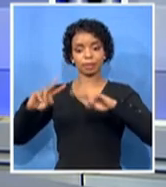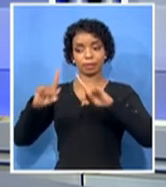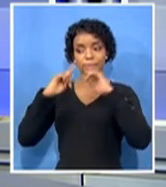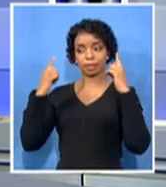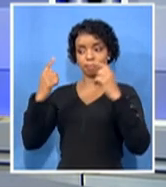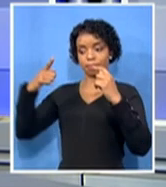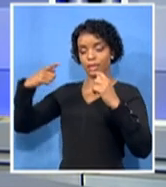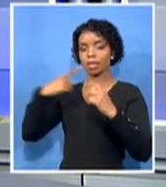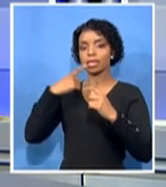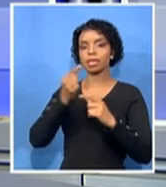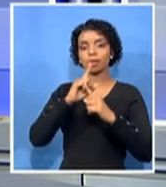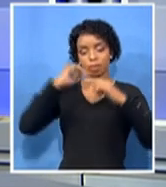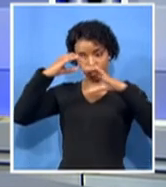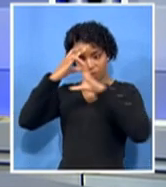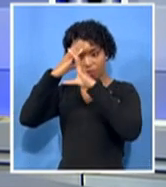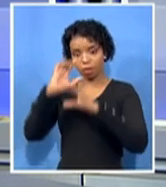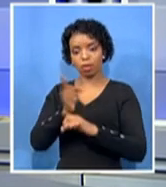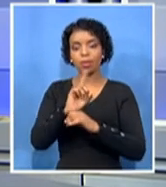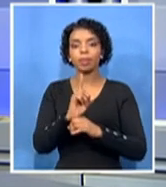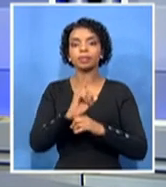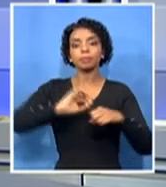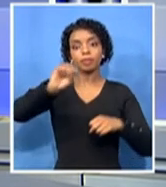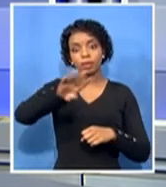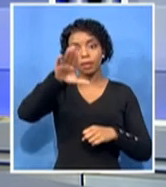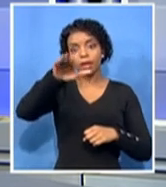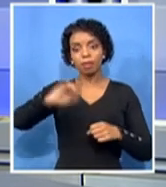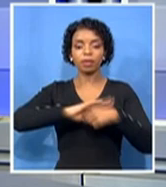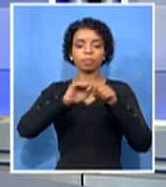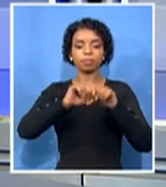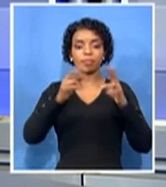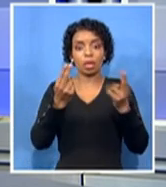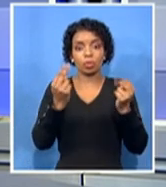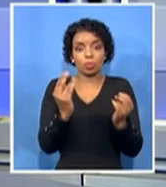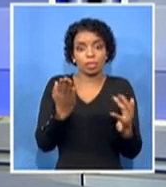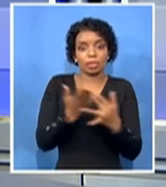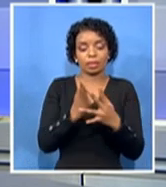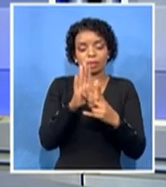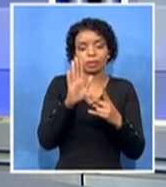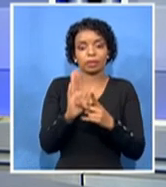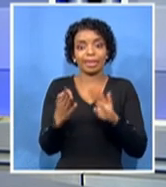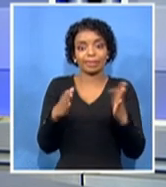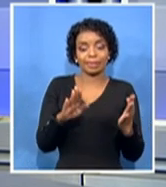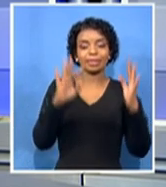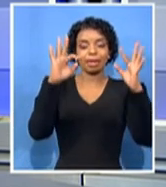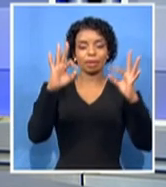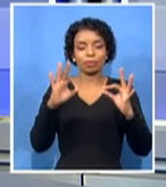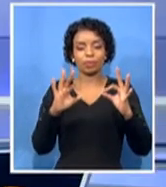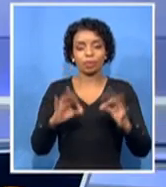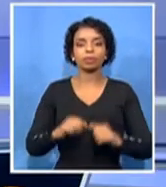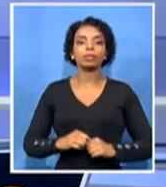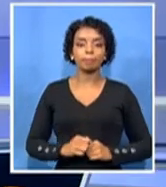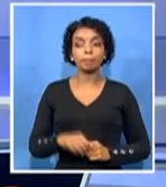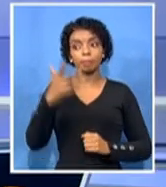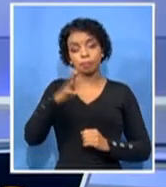COVID-19 new cases and deaths with accuracy. Now listen to this, the prediction of about 90%. Now just last